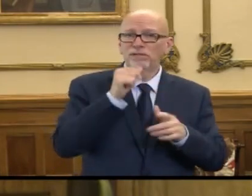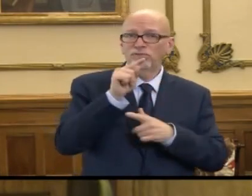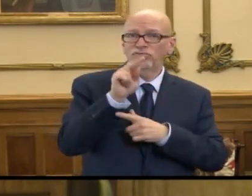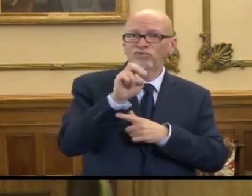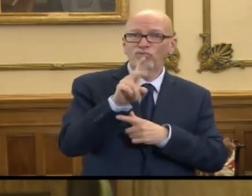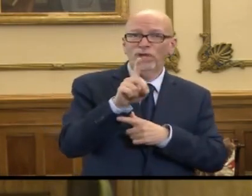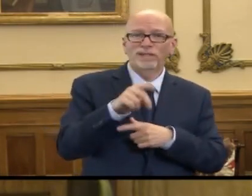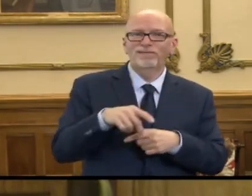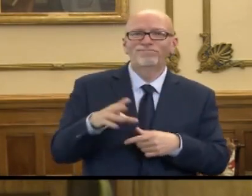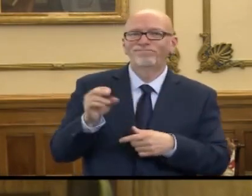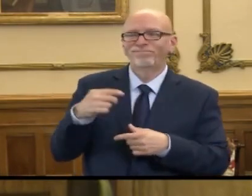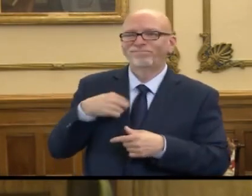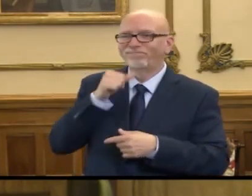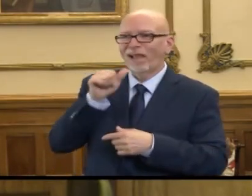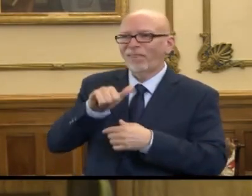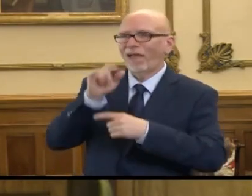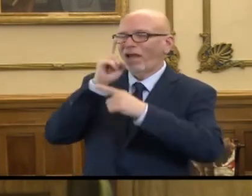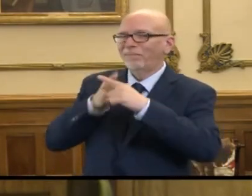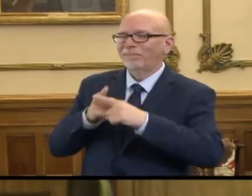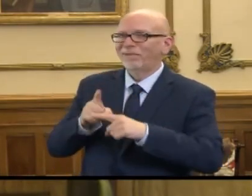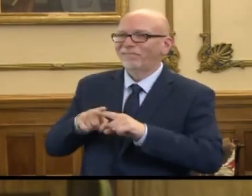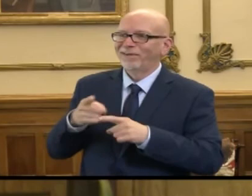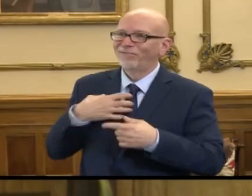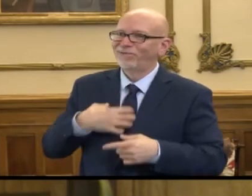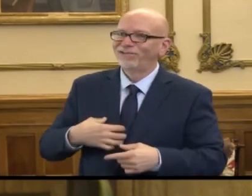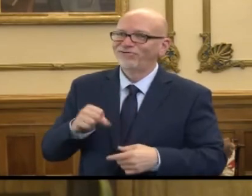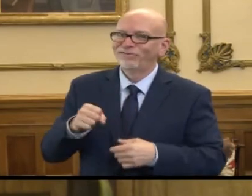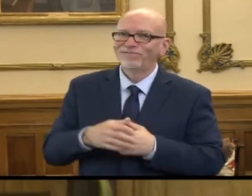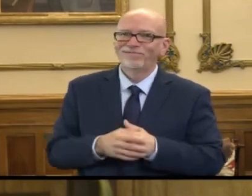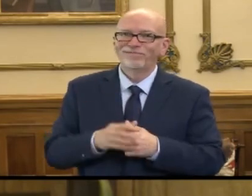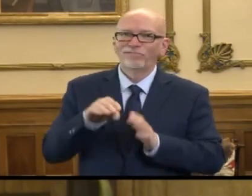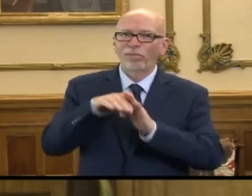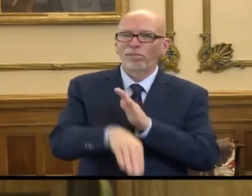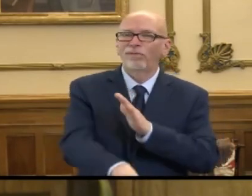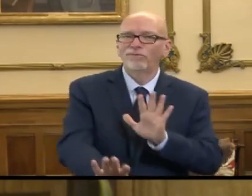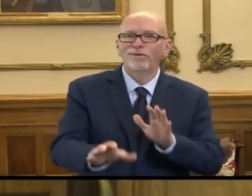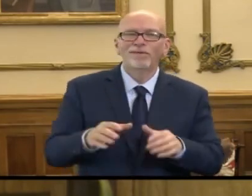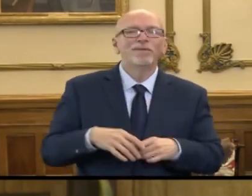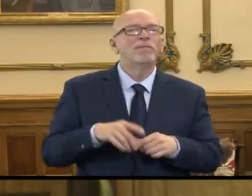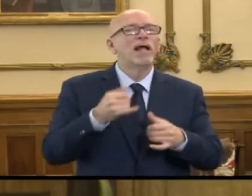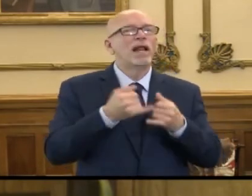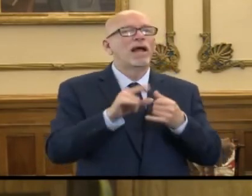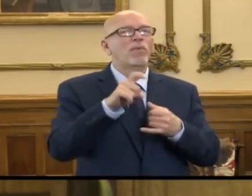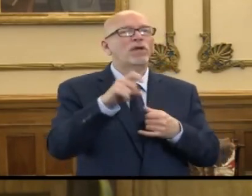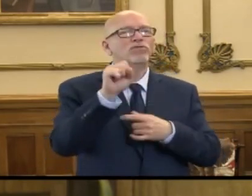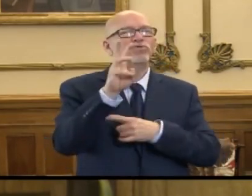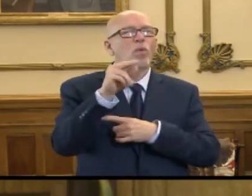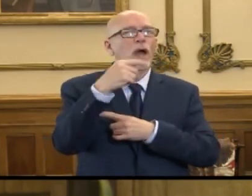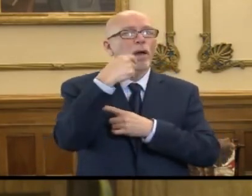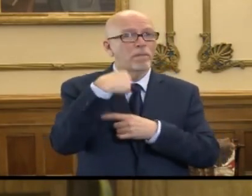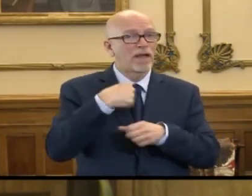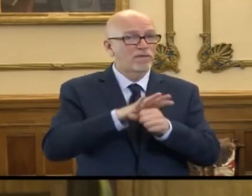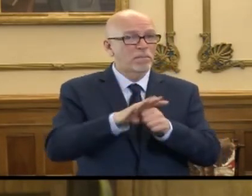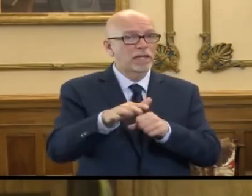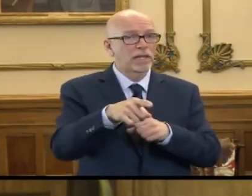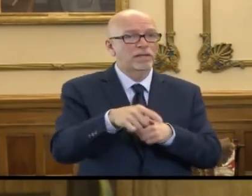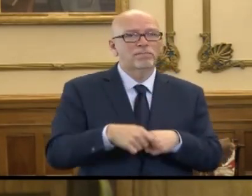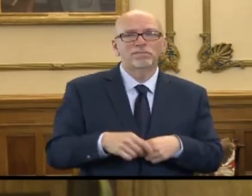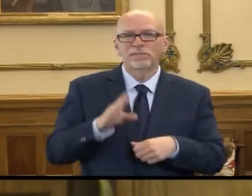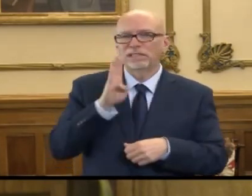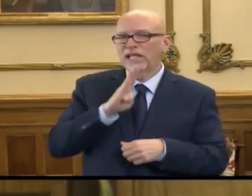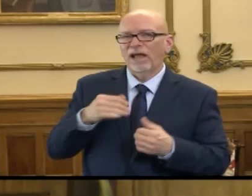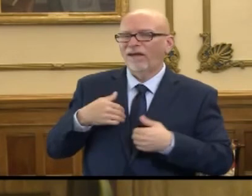Box? Yeah, I'm not that optimistic. Thank you, though. And last question, swabs. Do you have enough of them? Never.